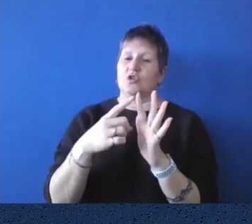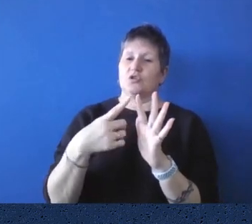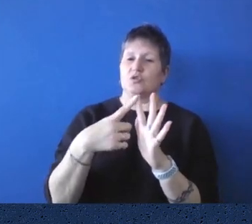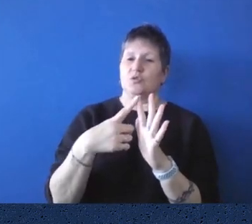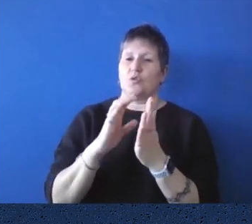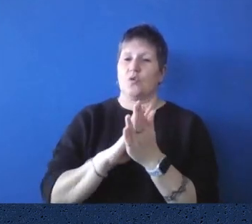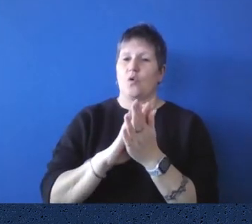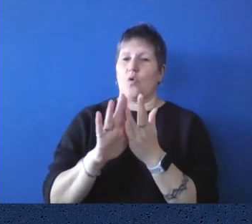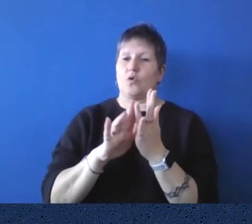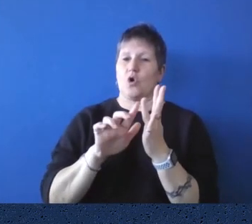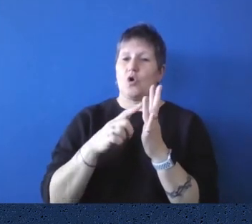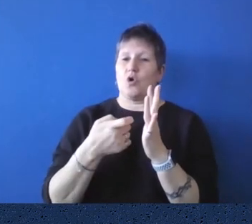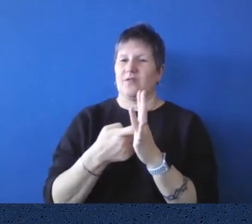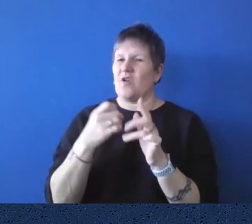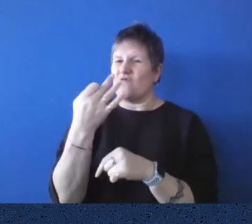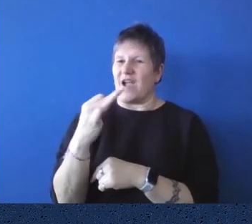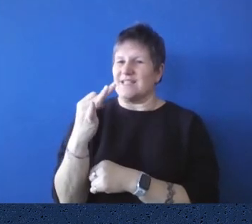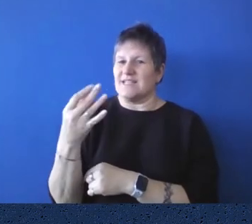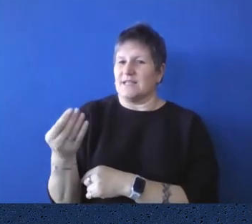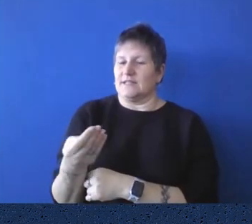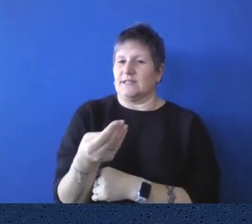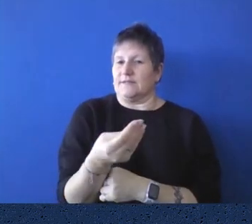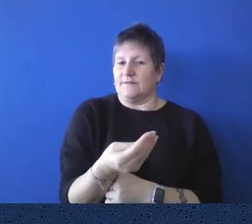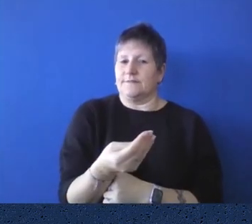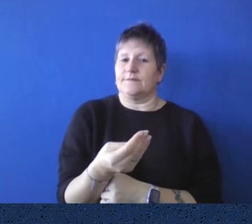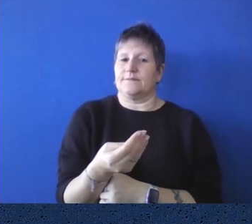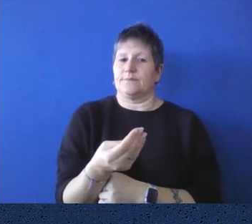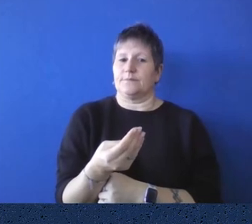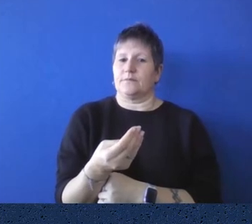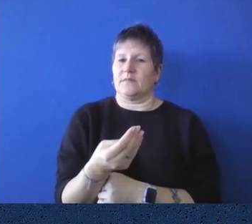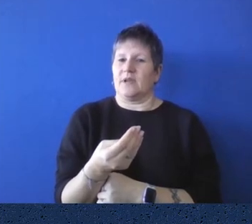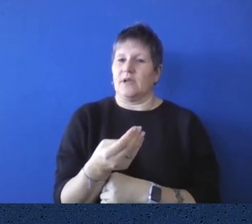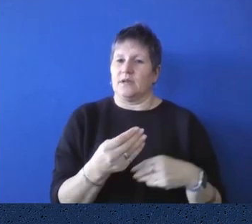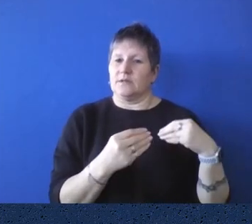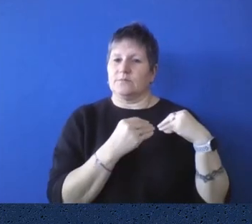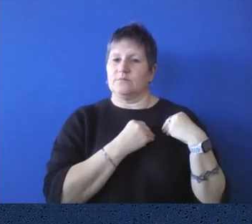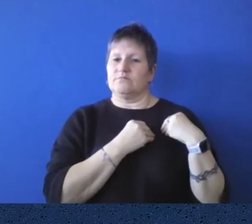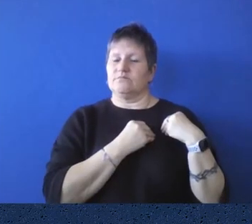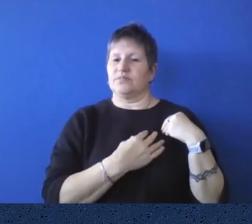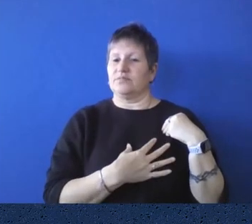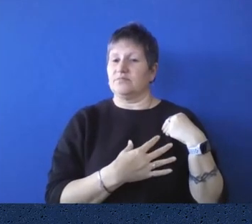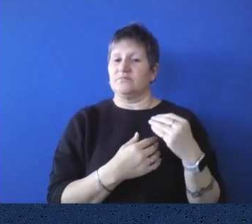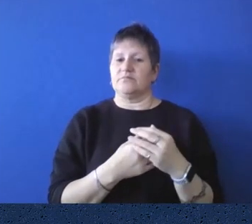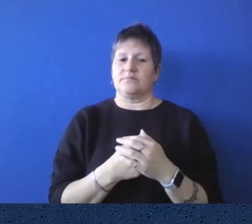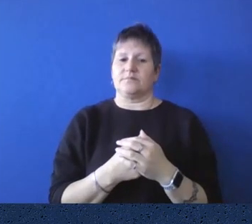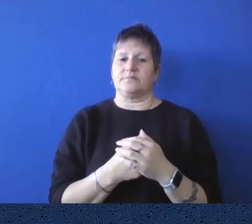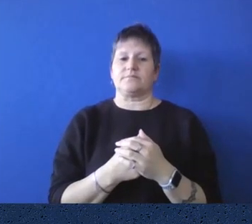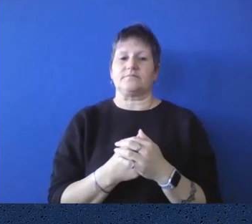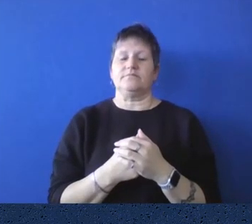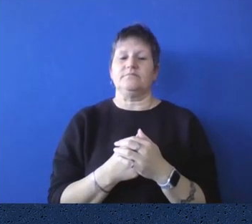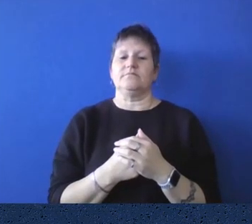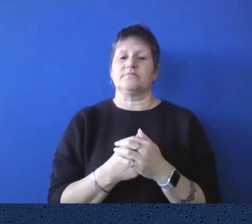And we have a very tiny version of that as well, which he could have more readily worn on his lapel. And then we have,